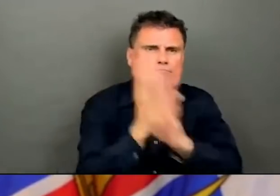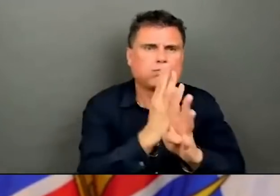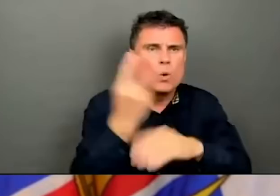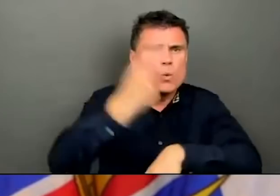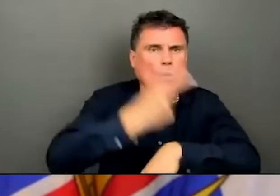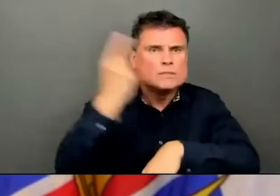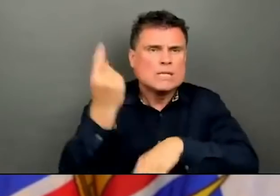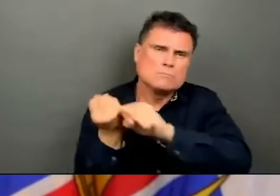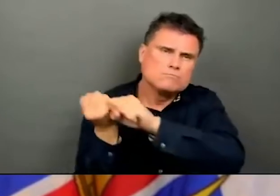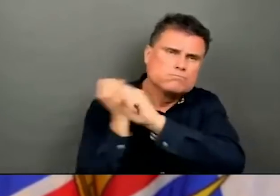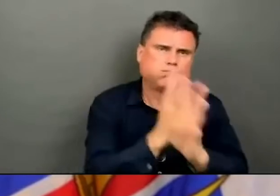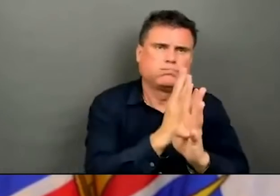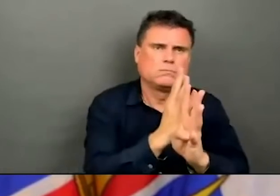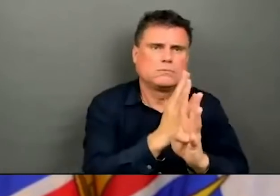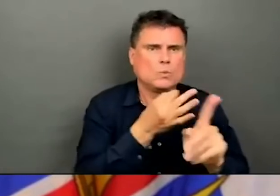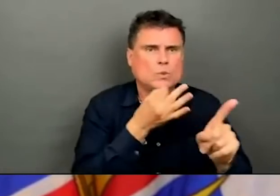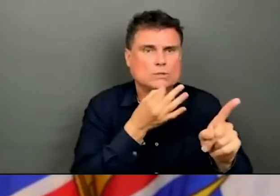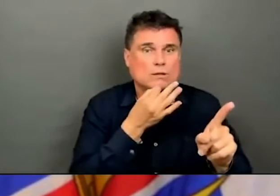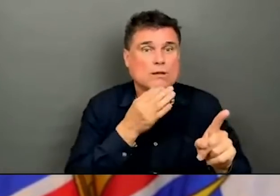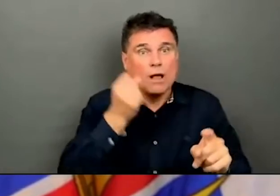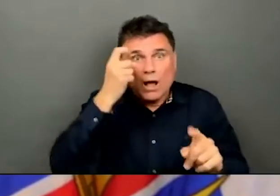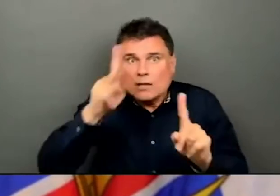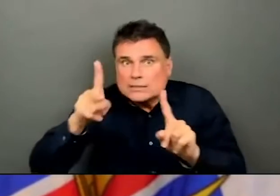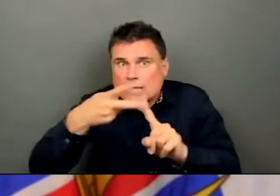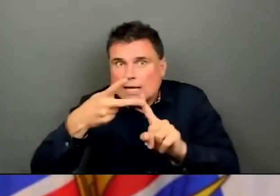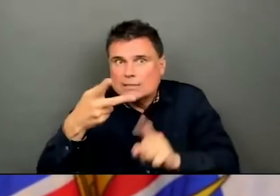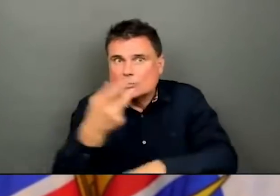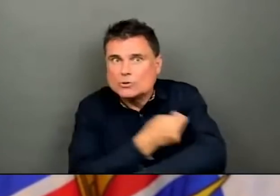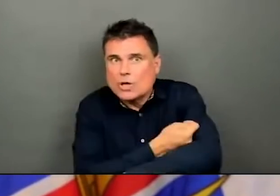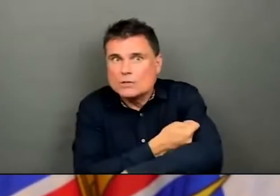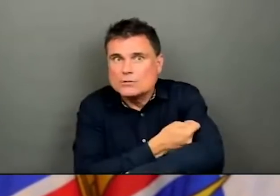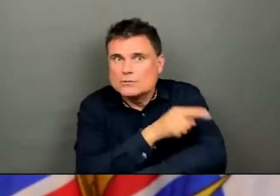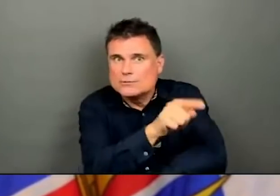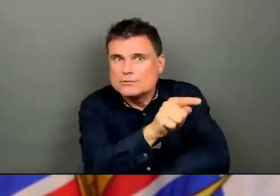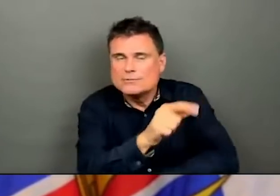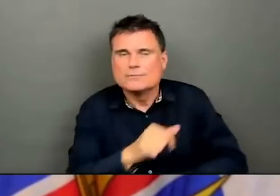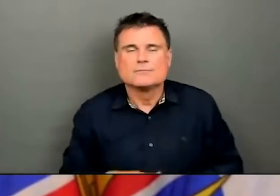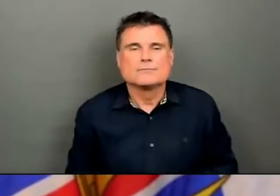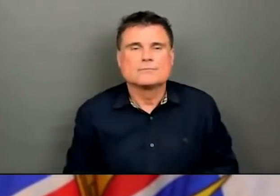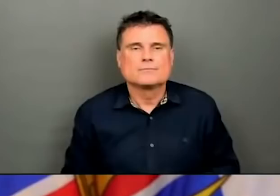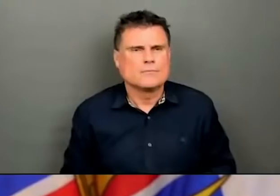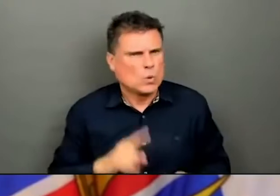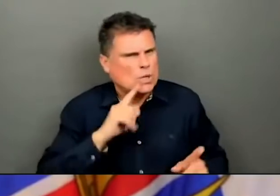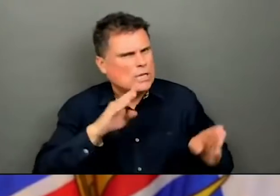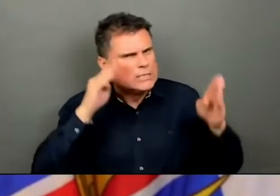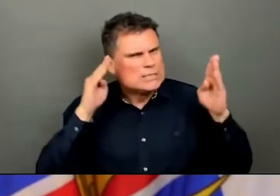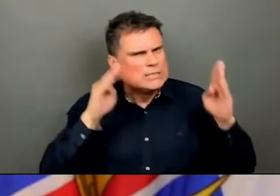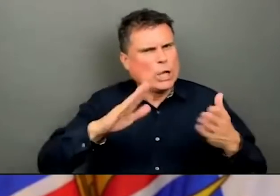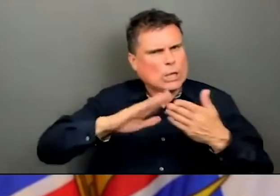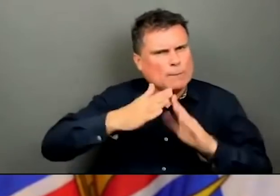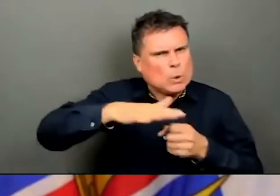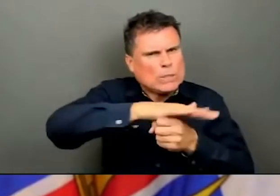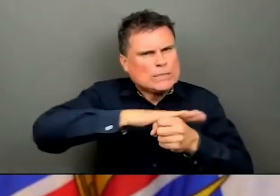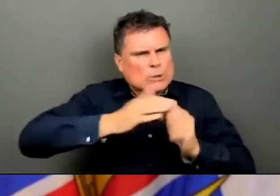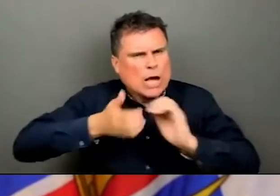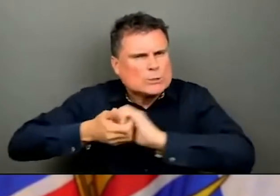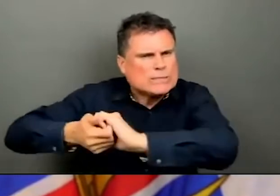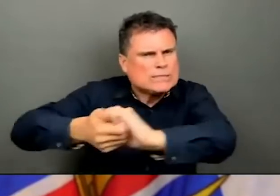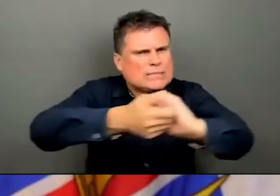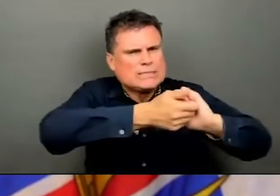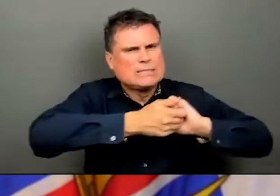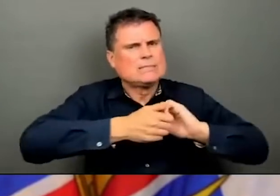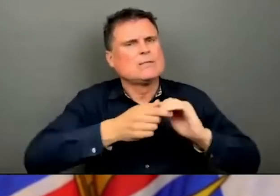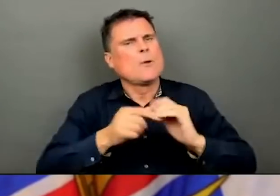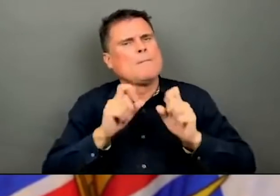second doses for most of them. So taking that community approach, and ensuring that there's access, makes a big